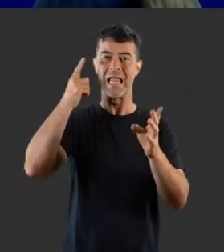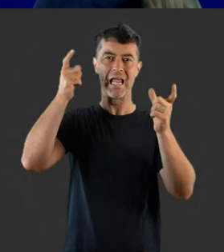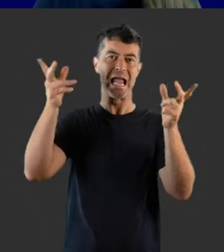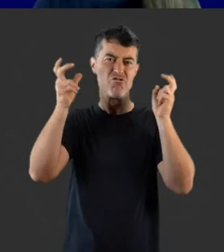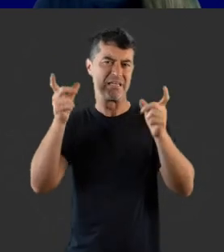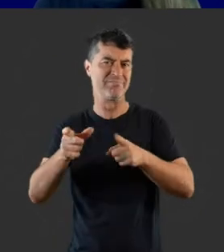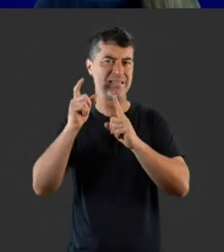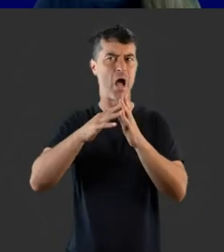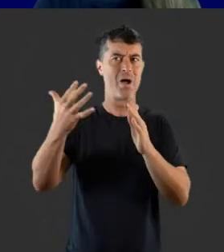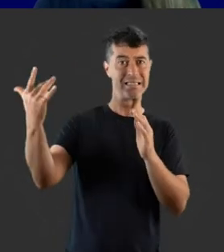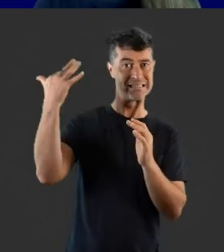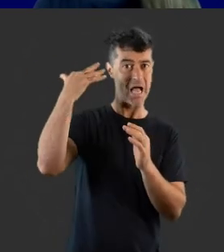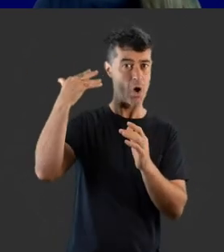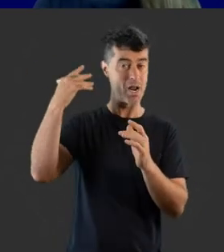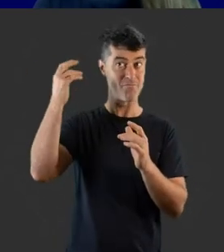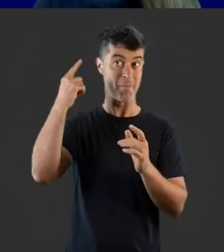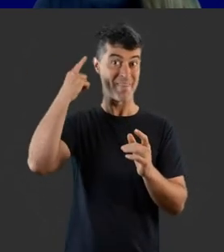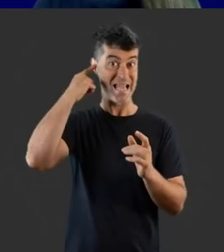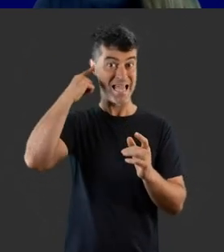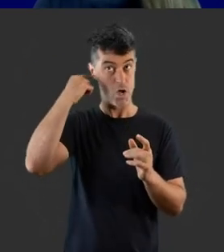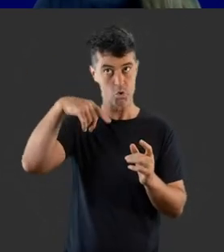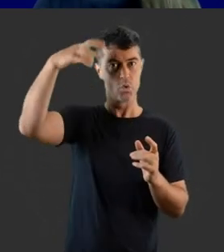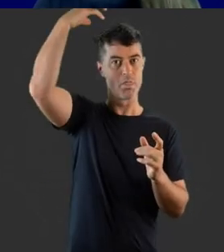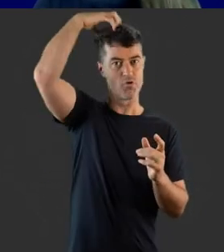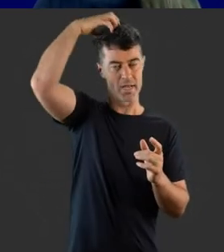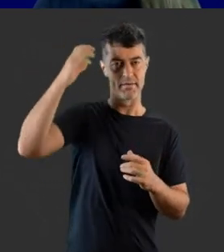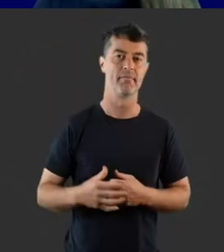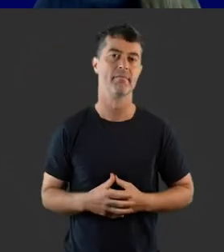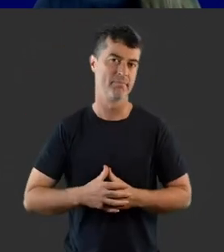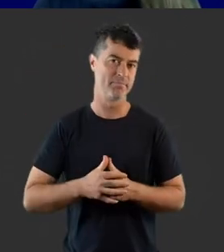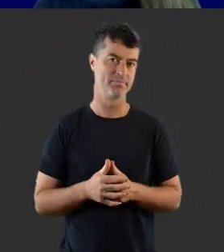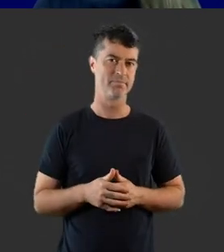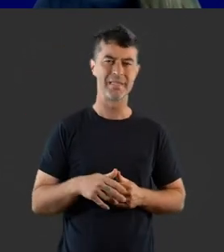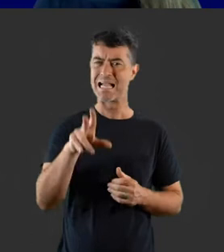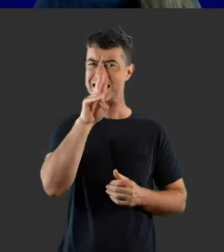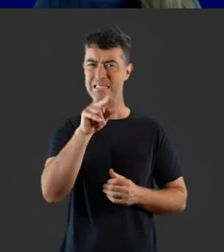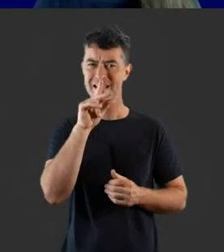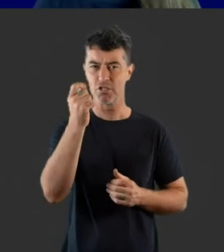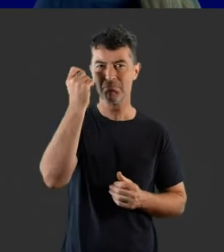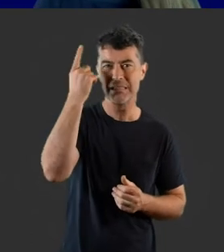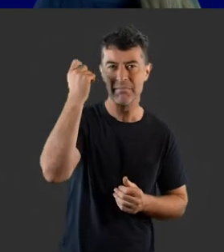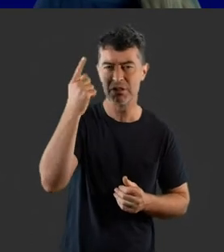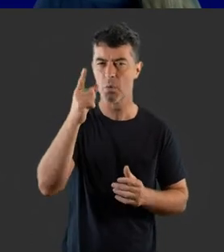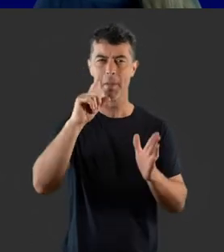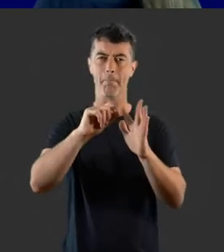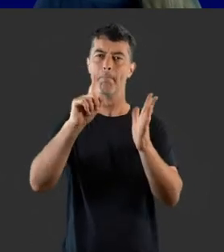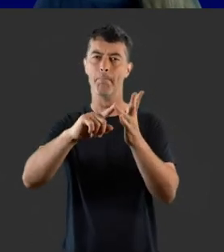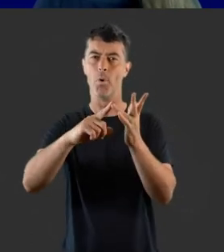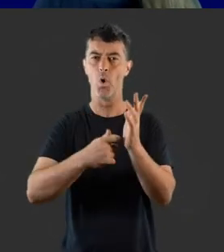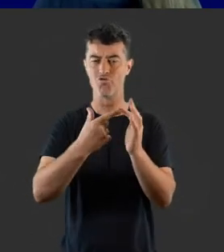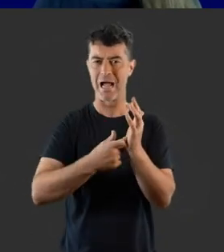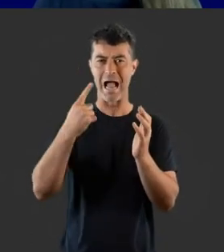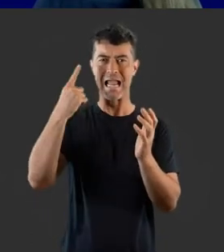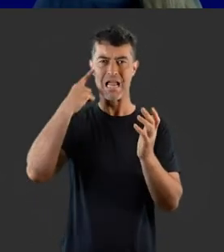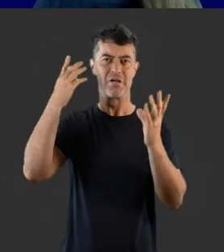hearing difficulty resulting from the way sound travels from the ear to the brain. Speech perception is usually poorer